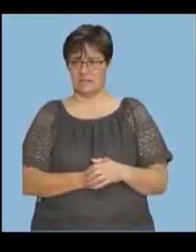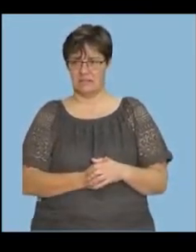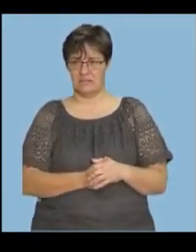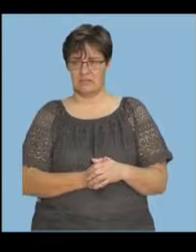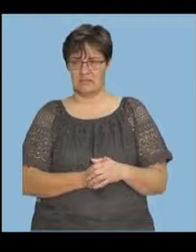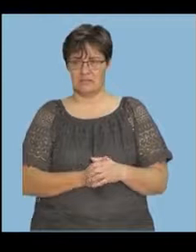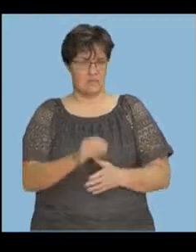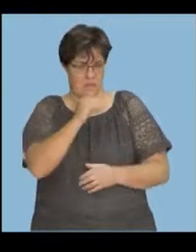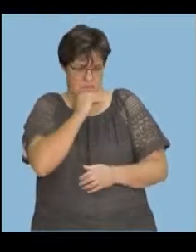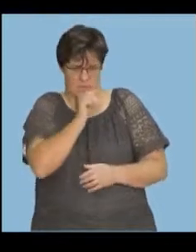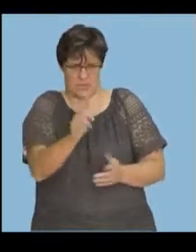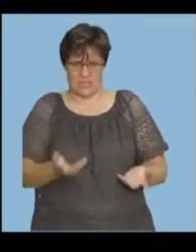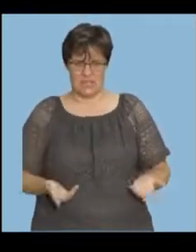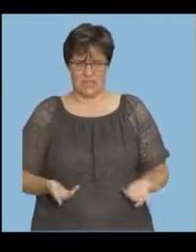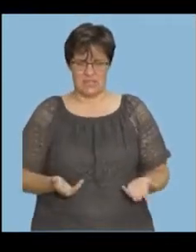What does this mean?